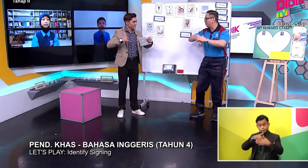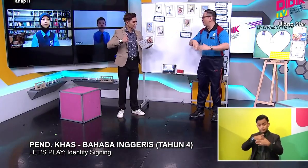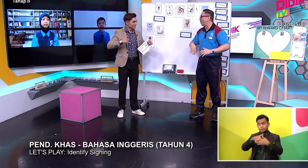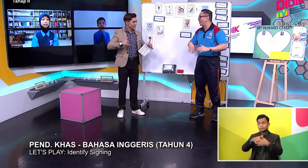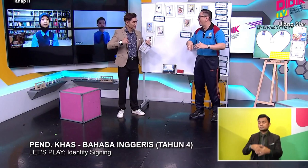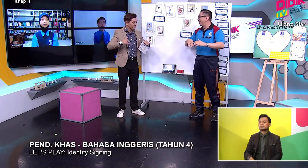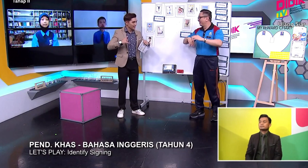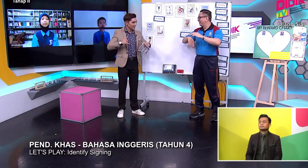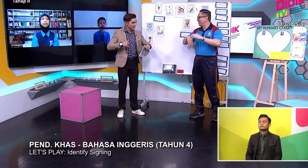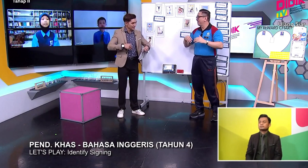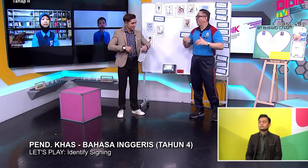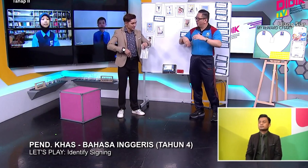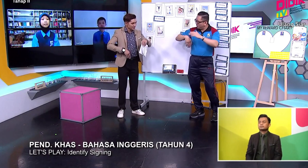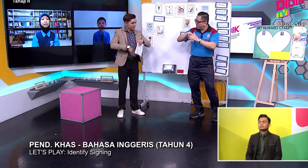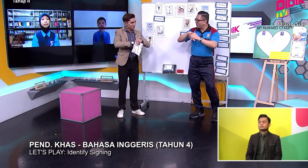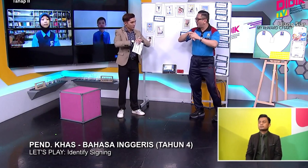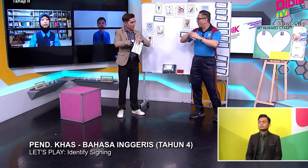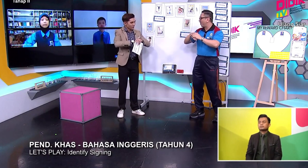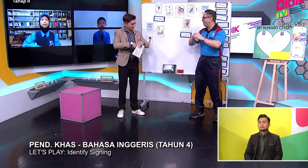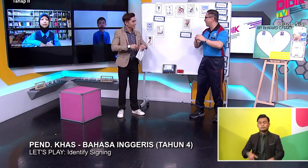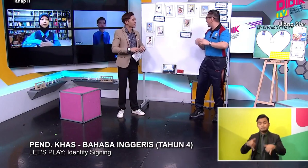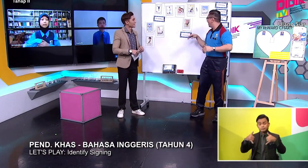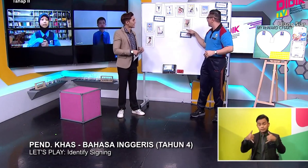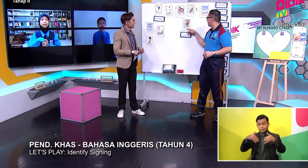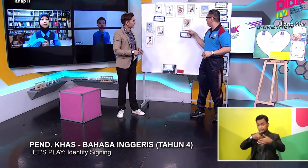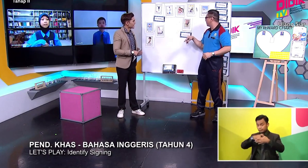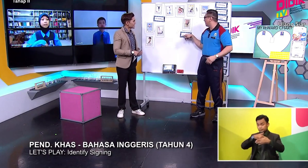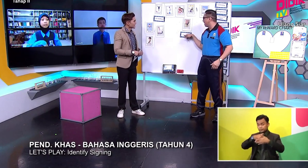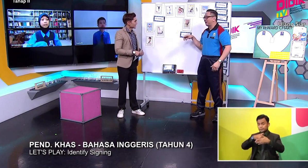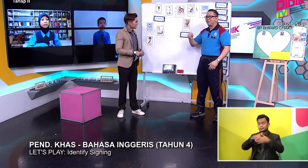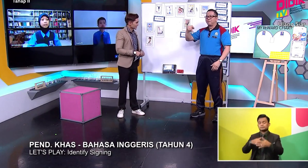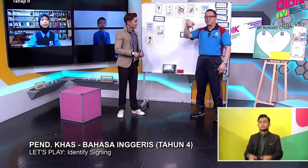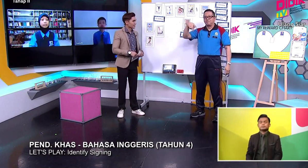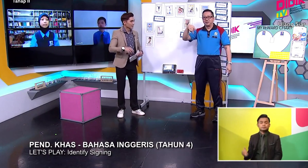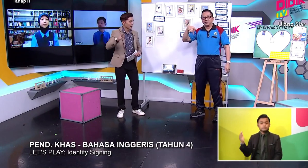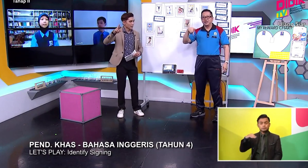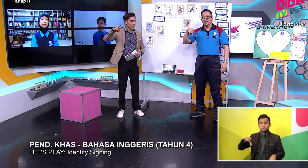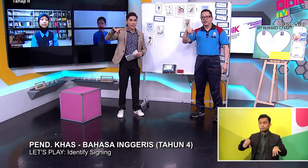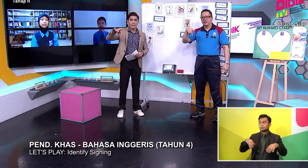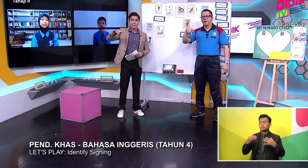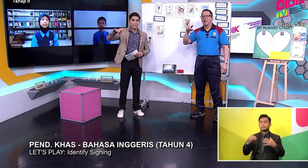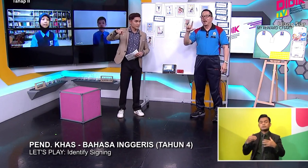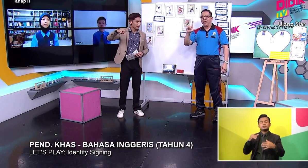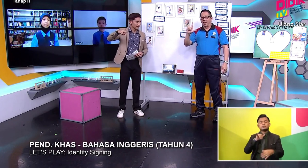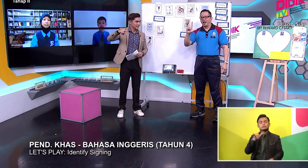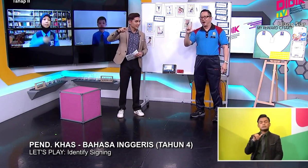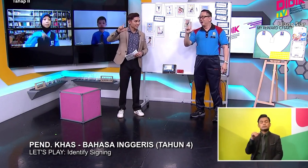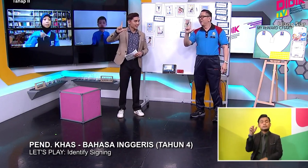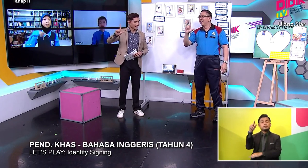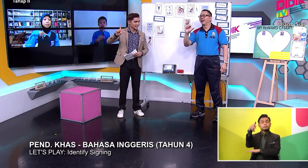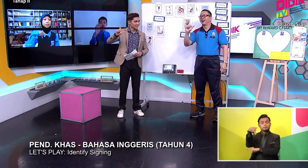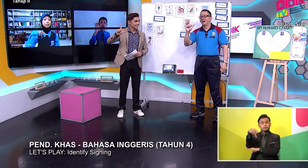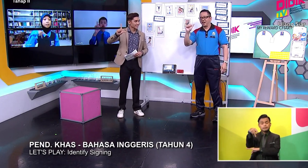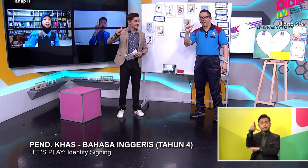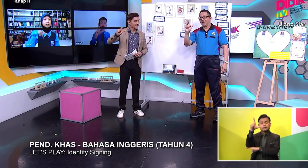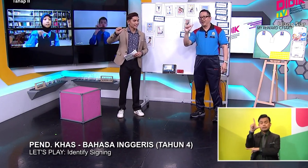sign for football. Playing Football. Okay. Let's do it together. P L